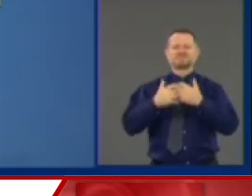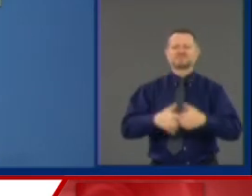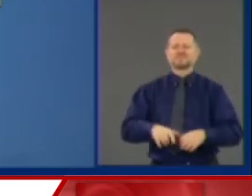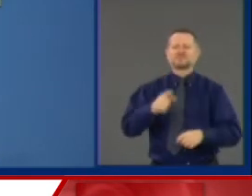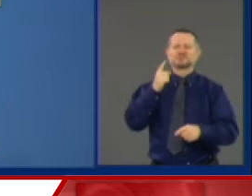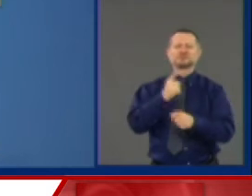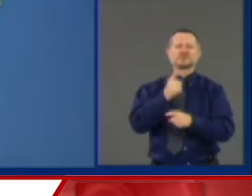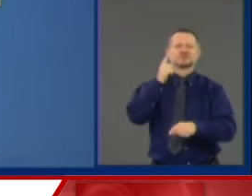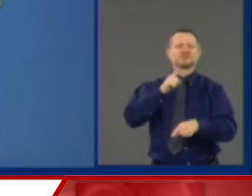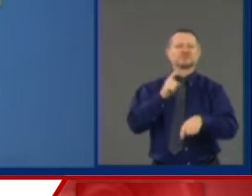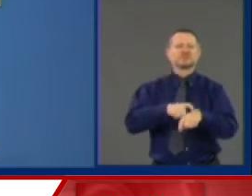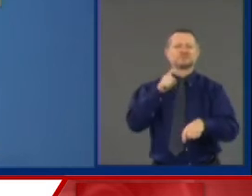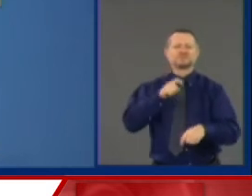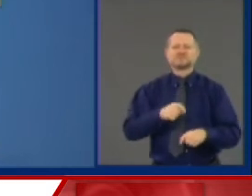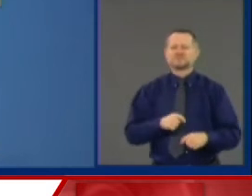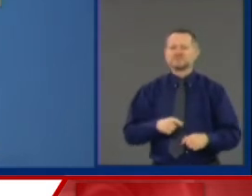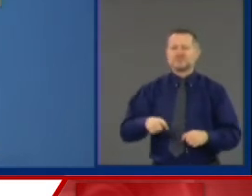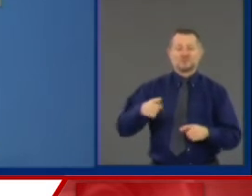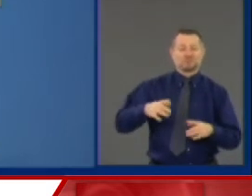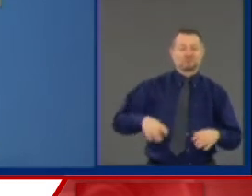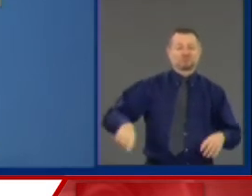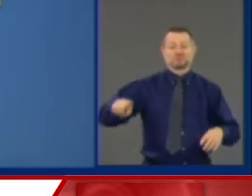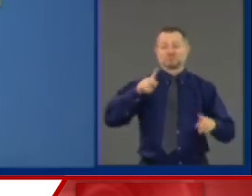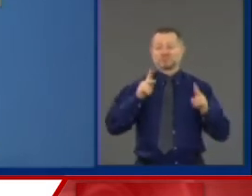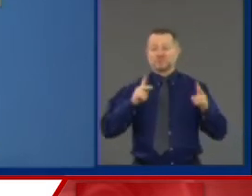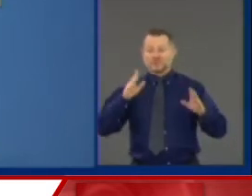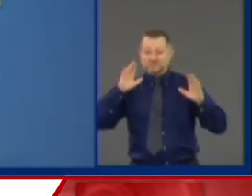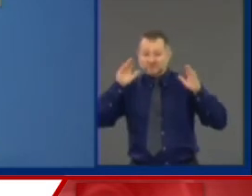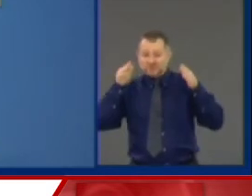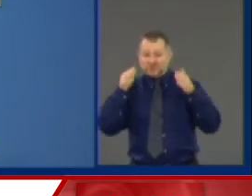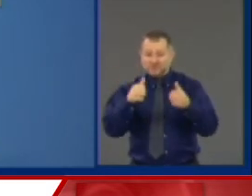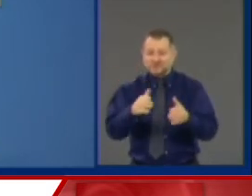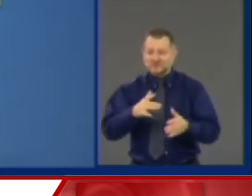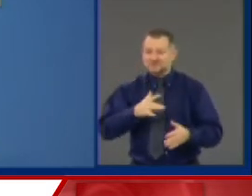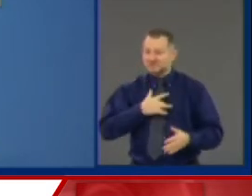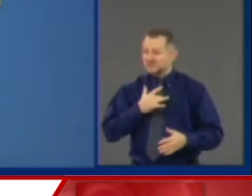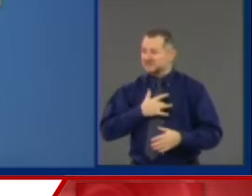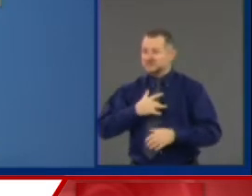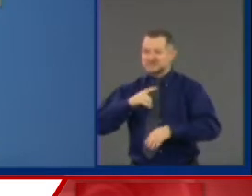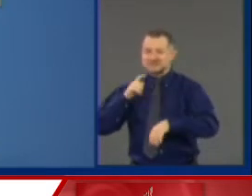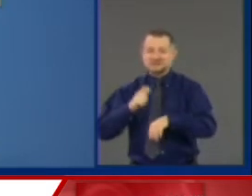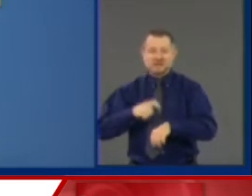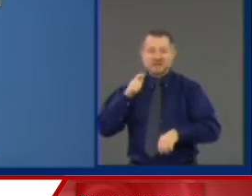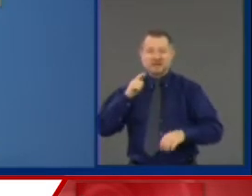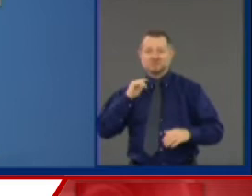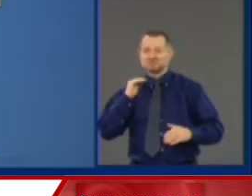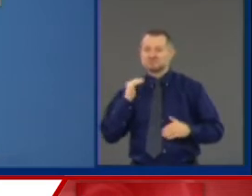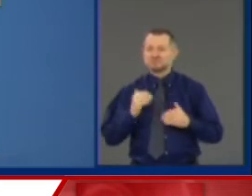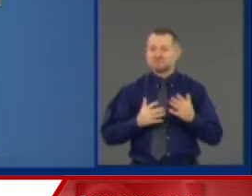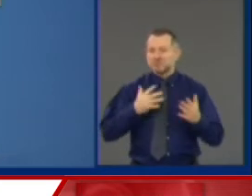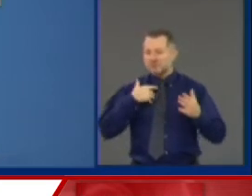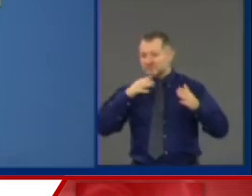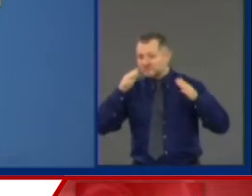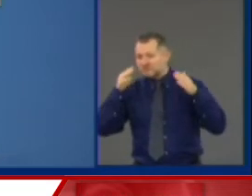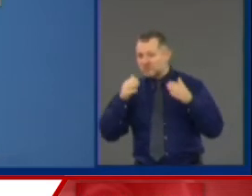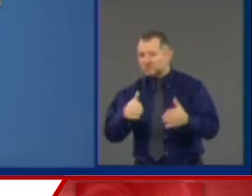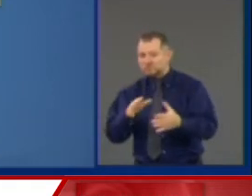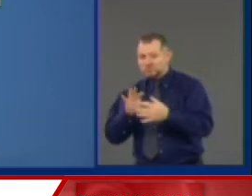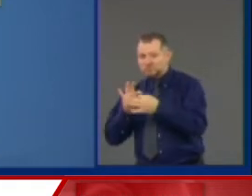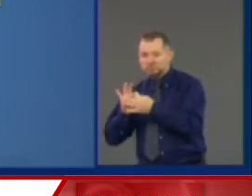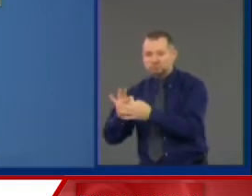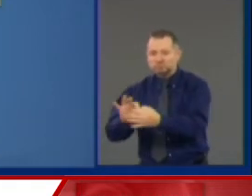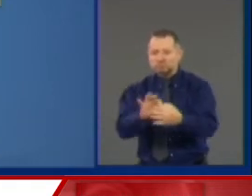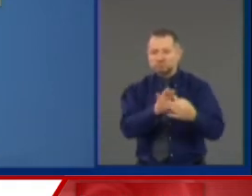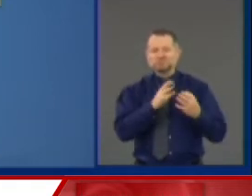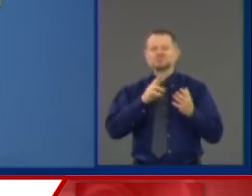society focuses and the people focus and they focus to such an extent that the politicians